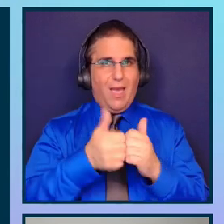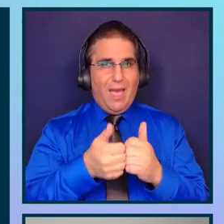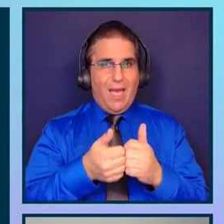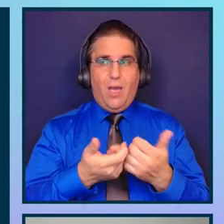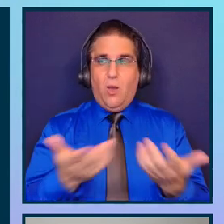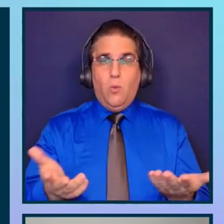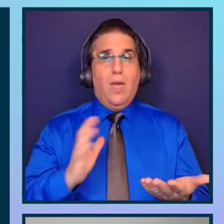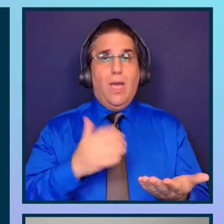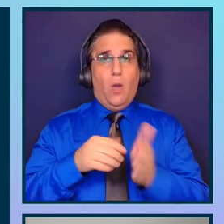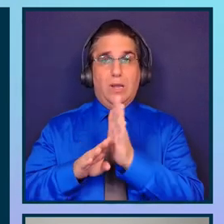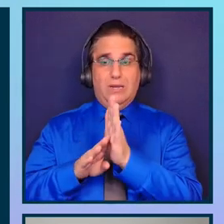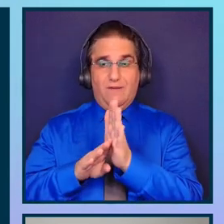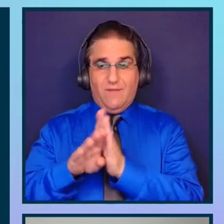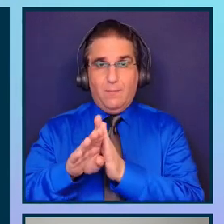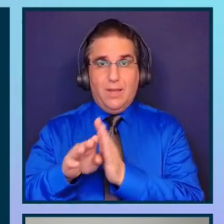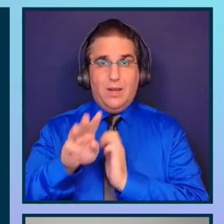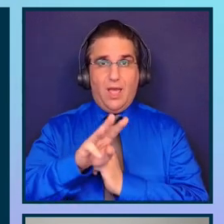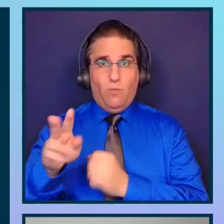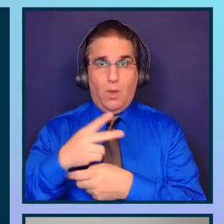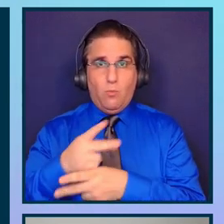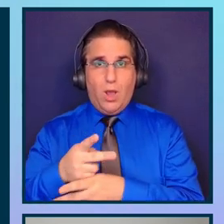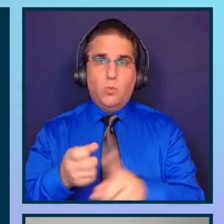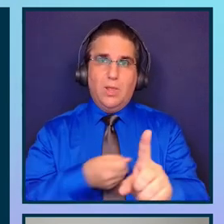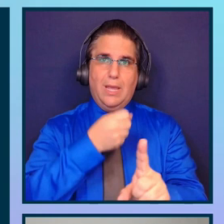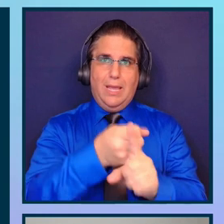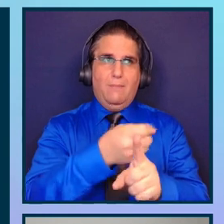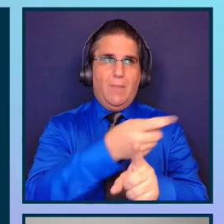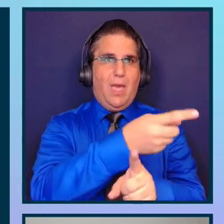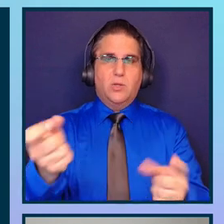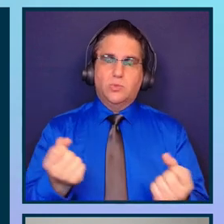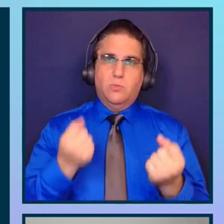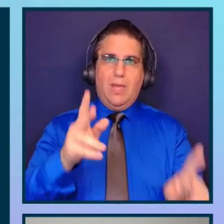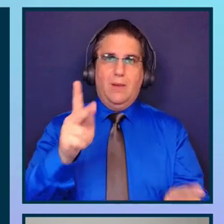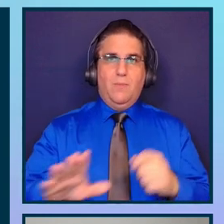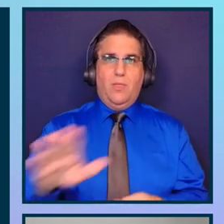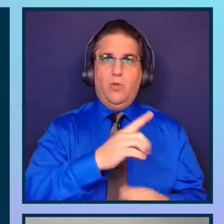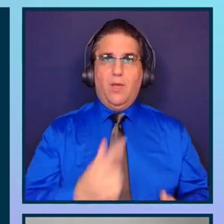the development of our web products can make in these people lives.